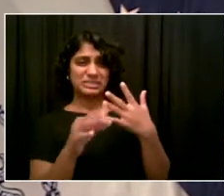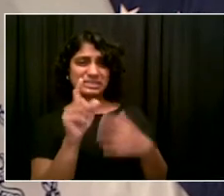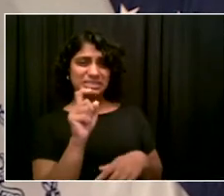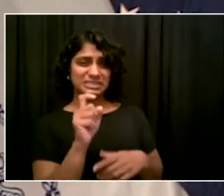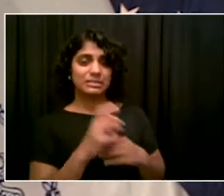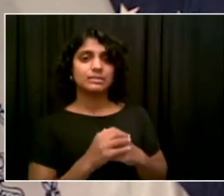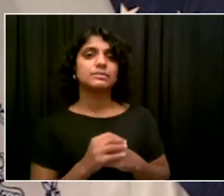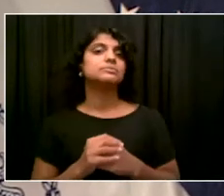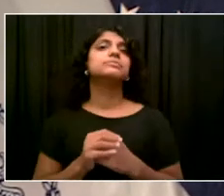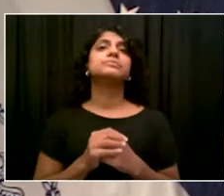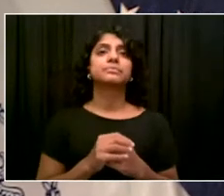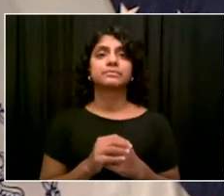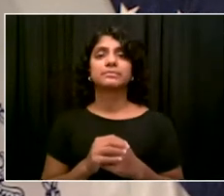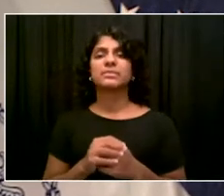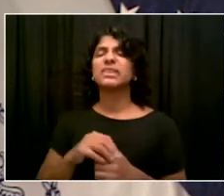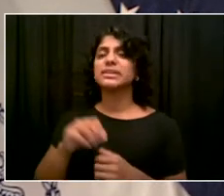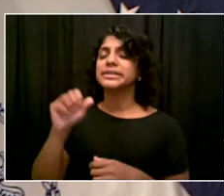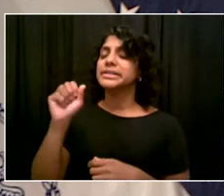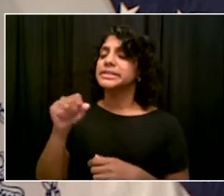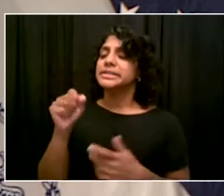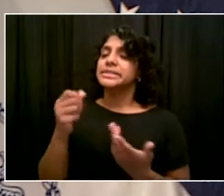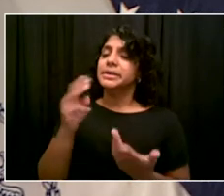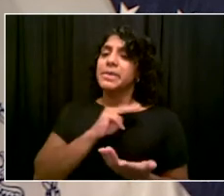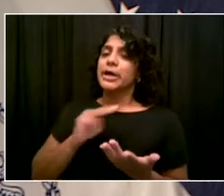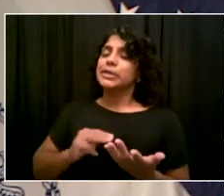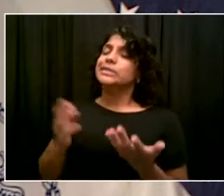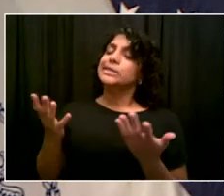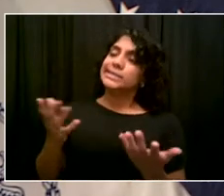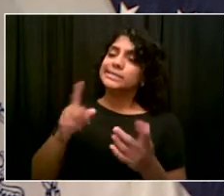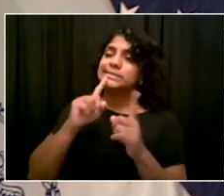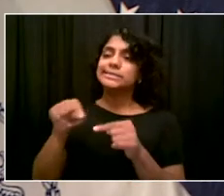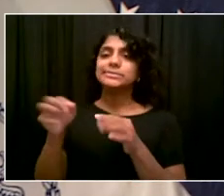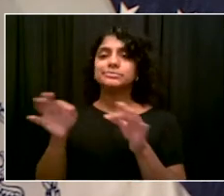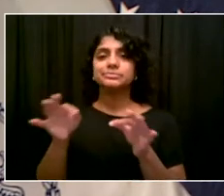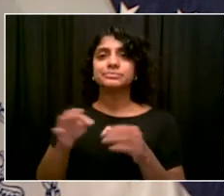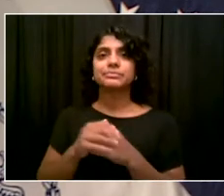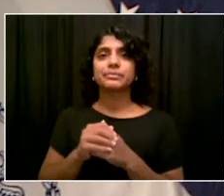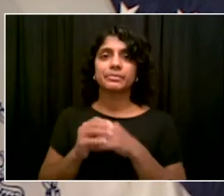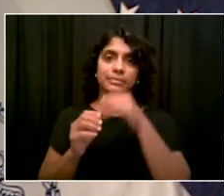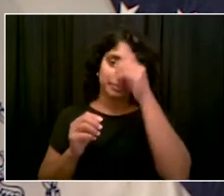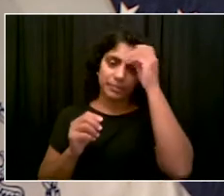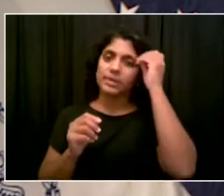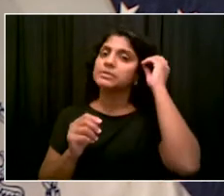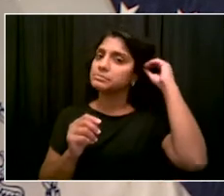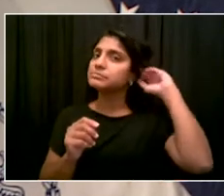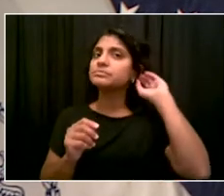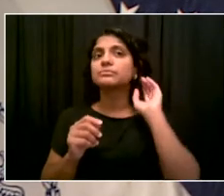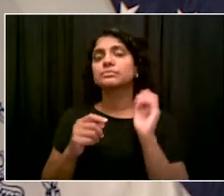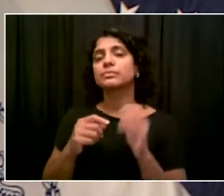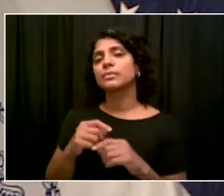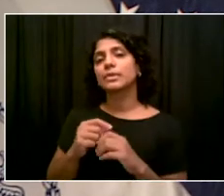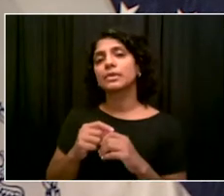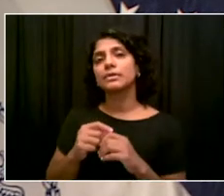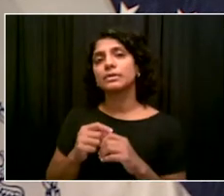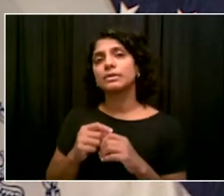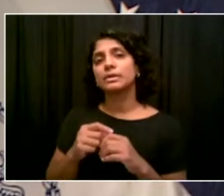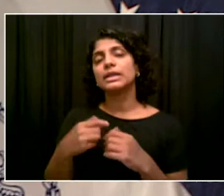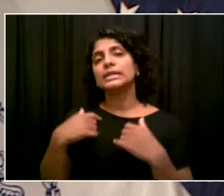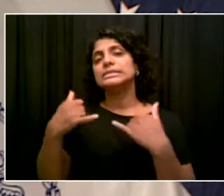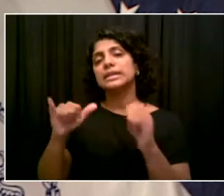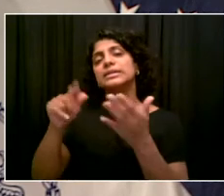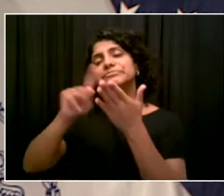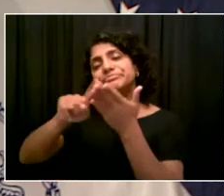then I feel pretty good about it. Because what I like is someone's vote having power through multiple